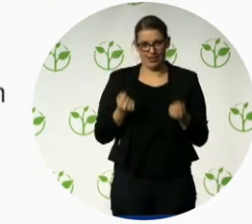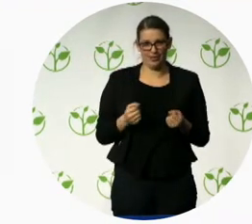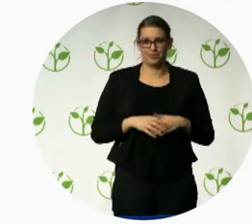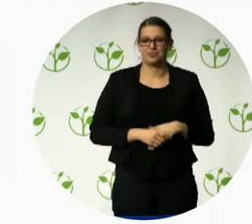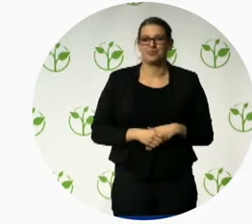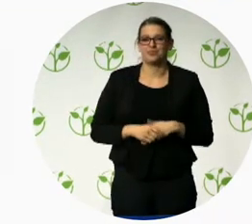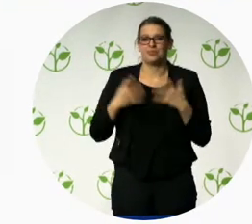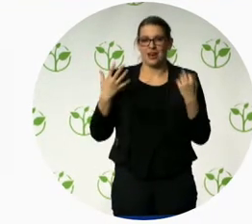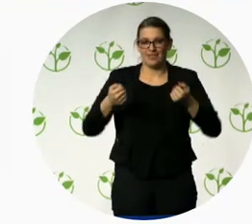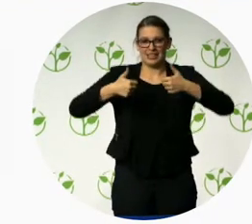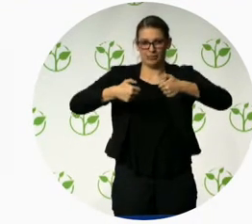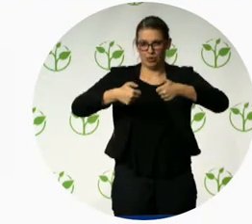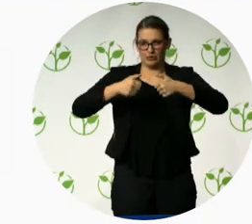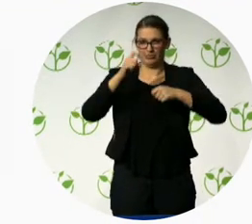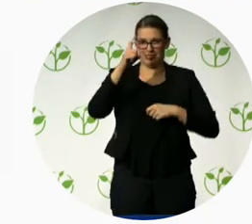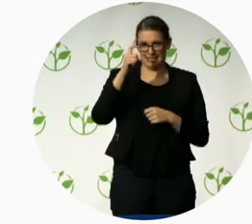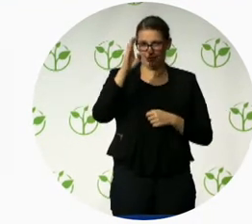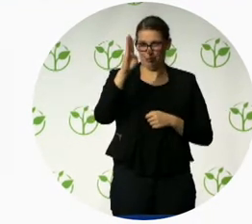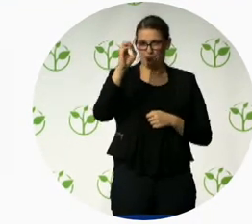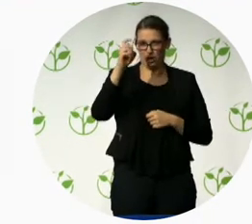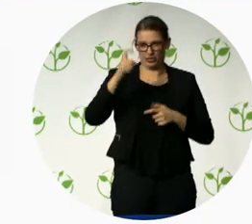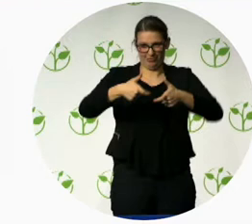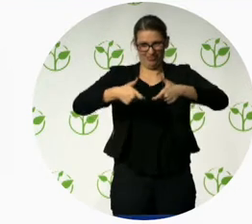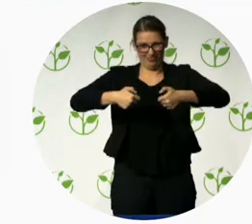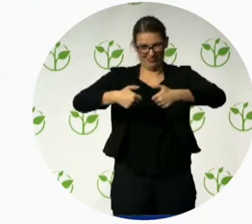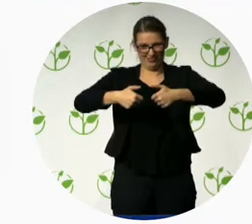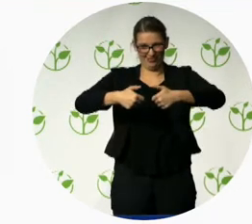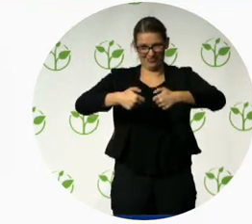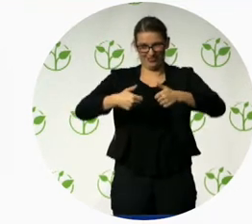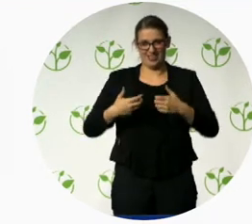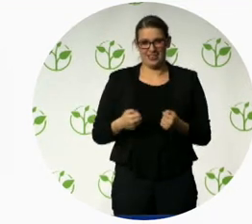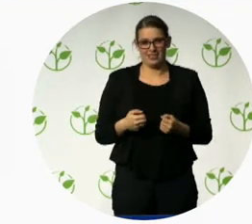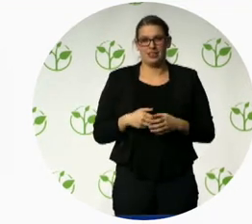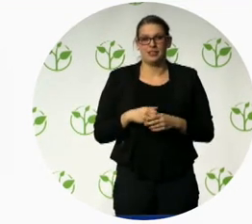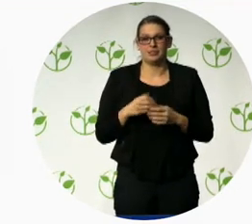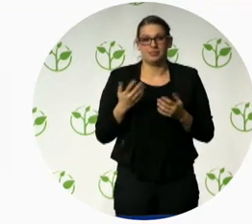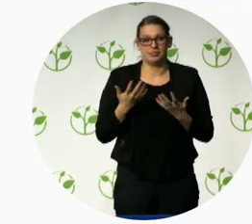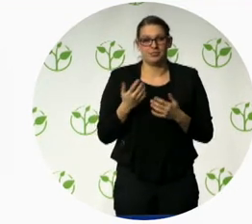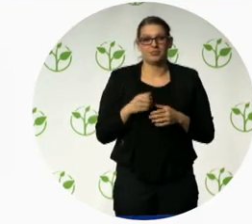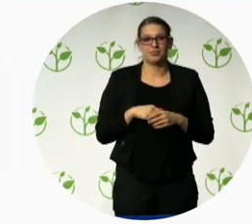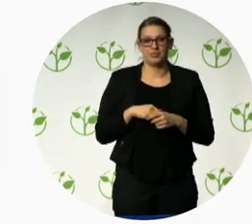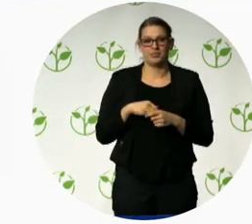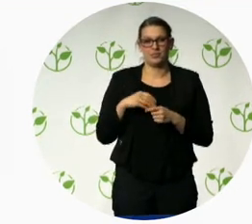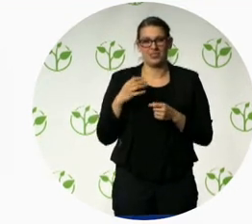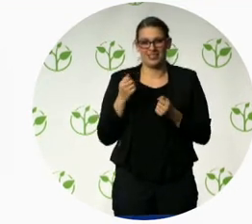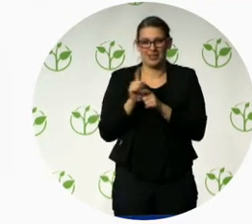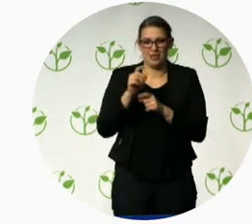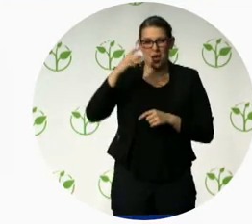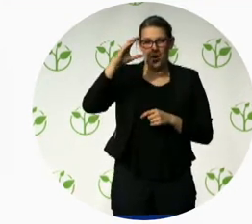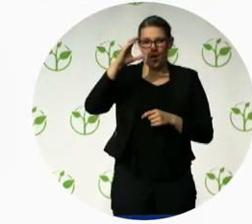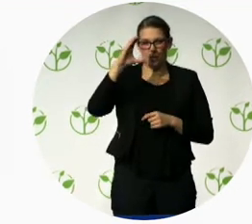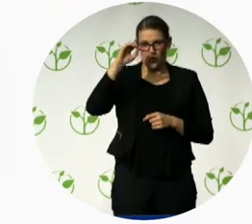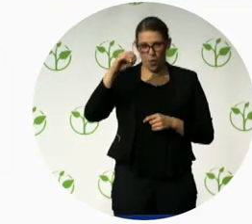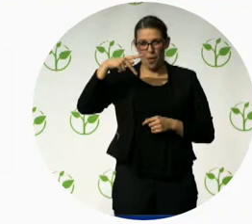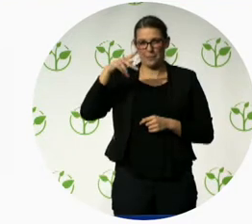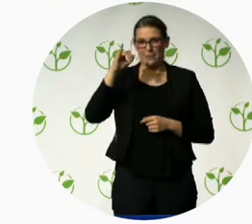Who's an Xbox? Player in the room. Tiny number, right? Okay. I'm not going to ask who are PlayStation players, but we've got some gamers in the